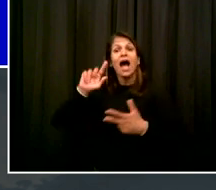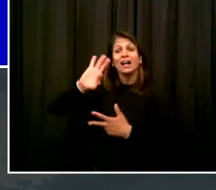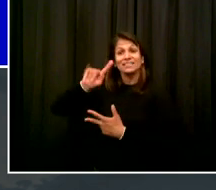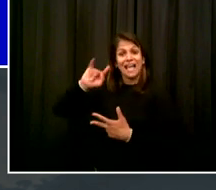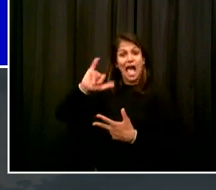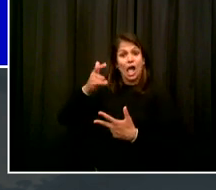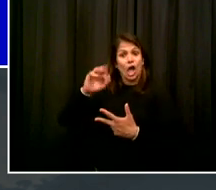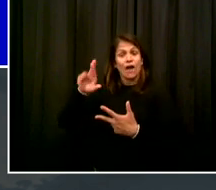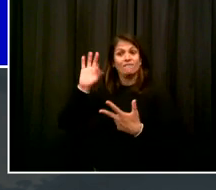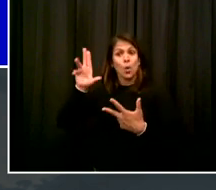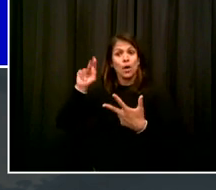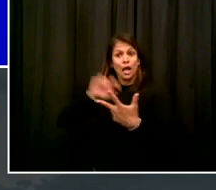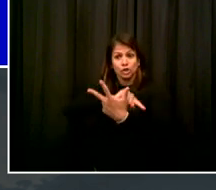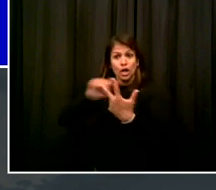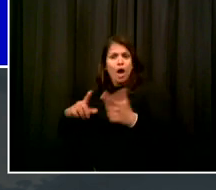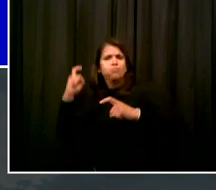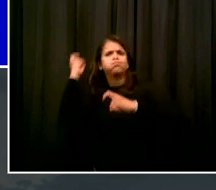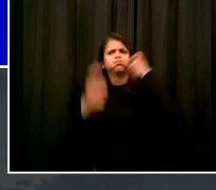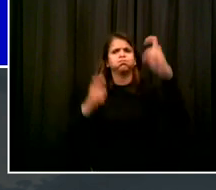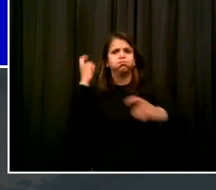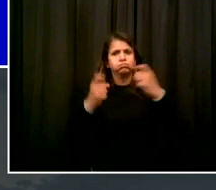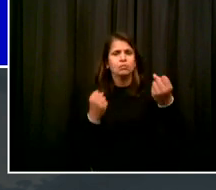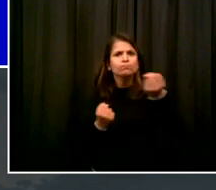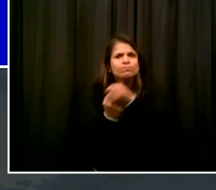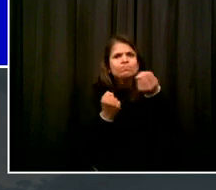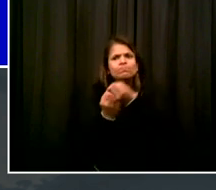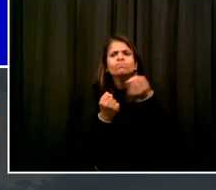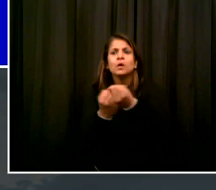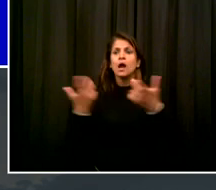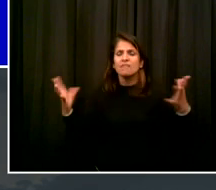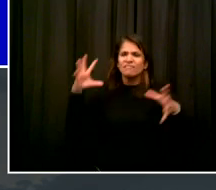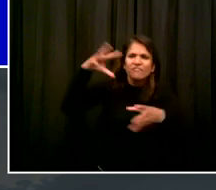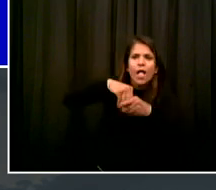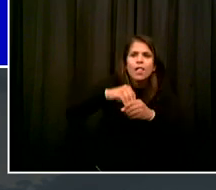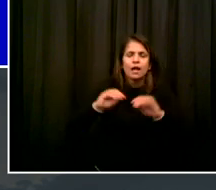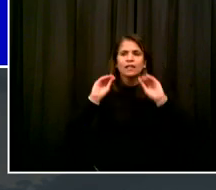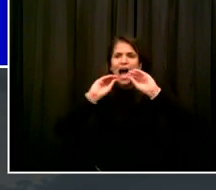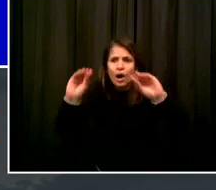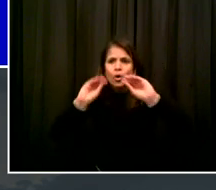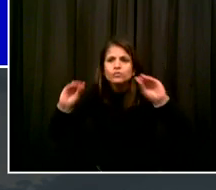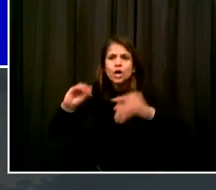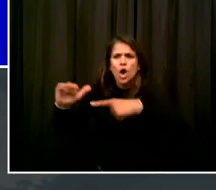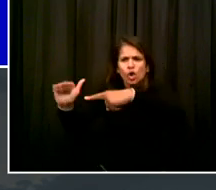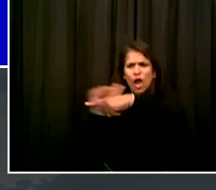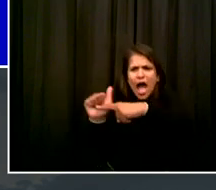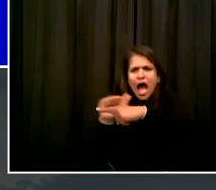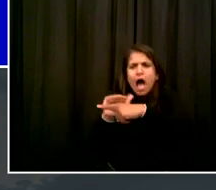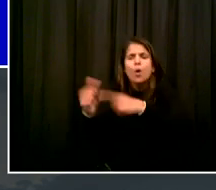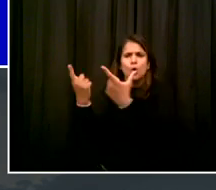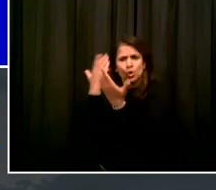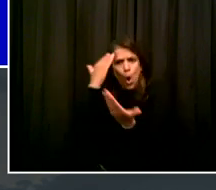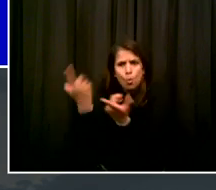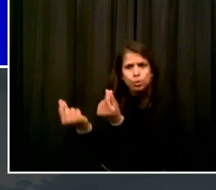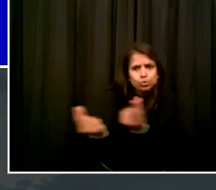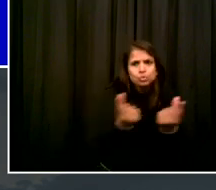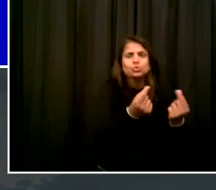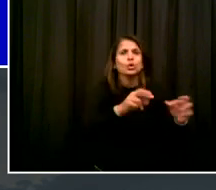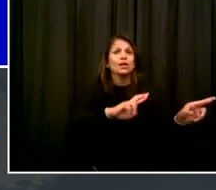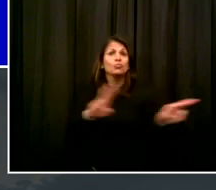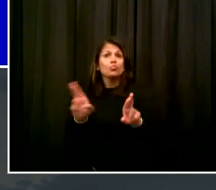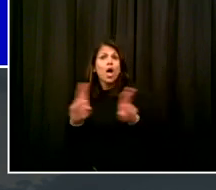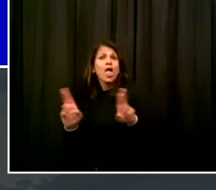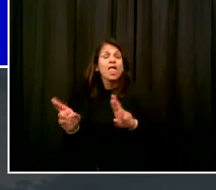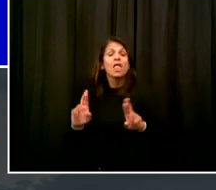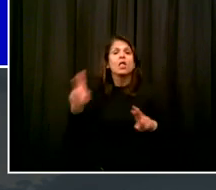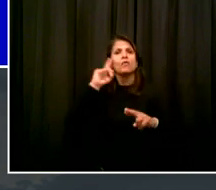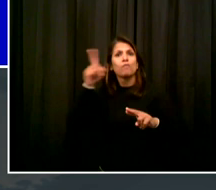trauma-responsive educational practices. Every New York City principal started this training this summer and we are going to expand